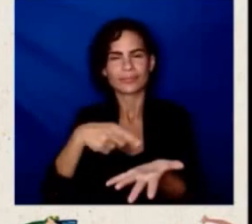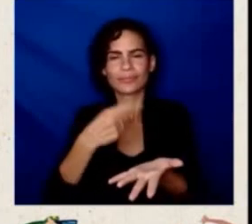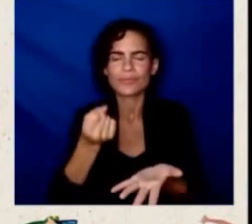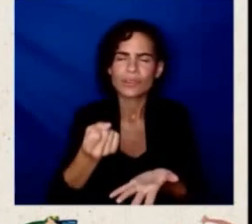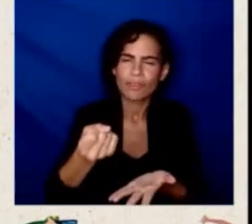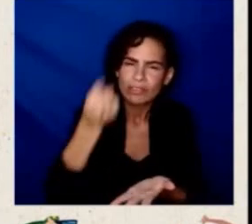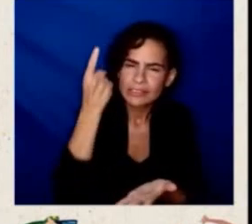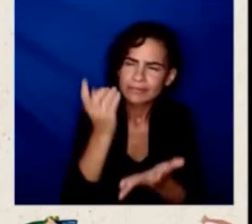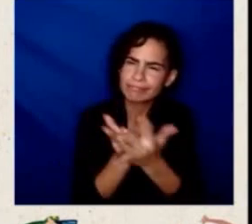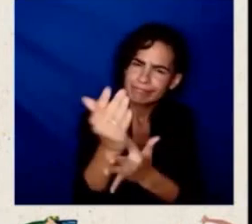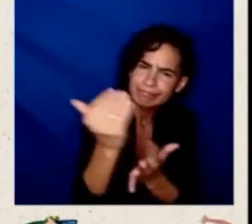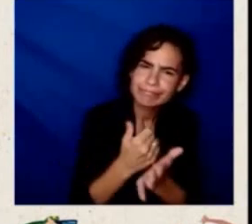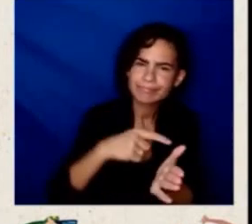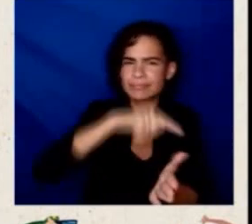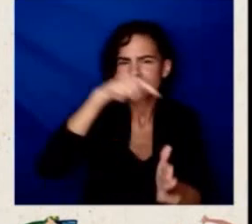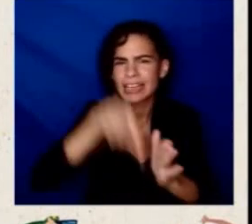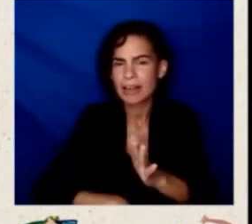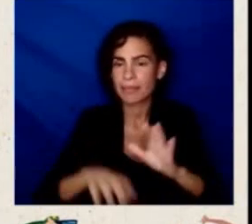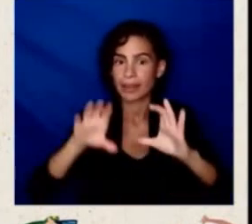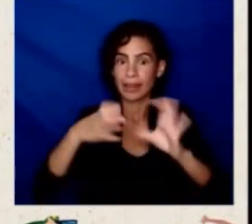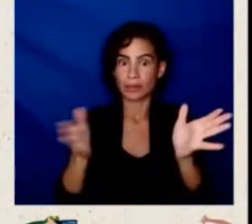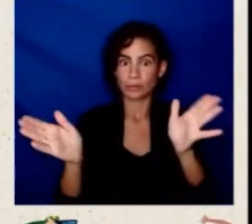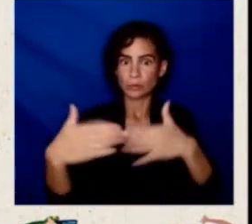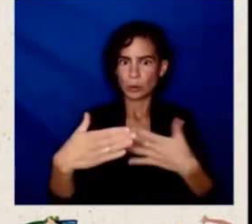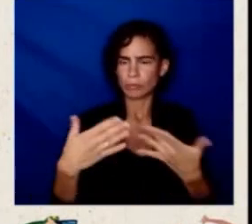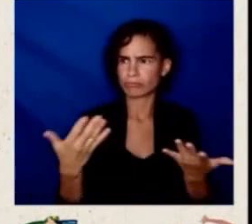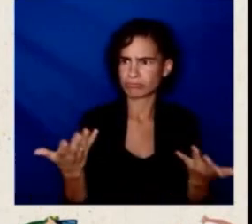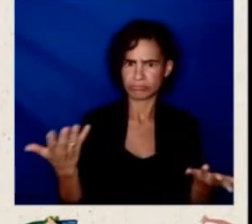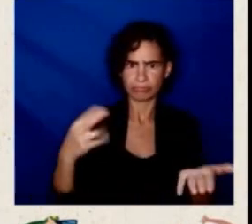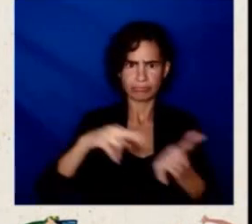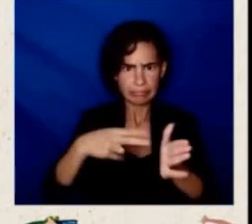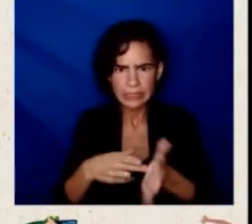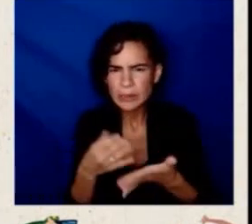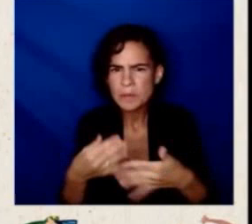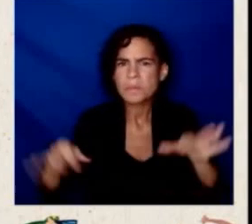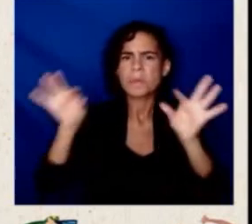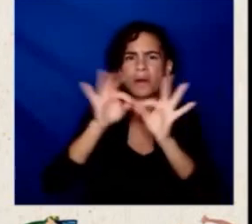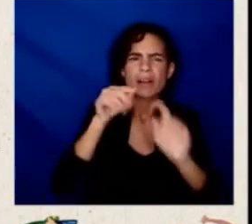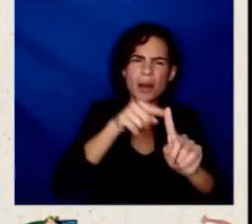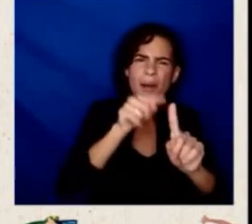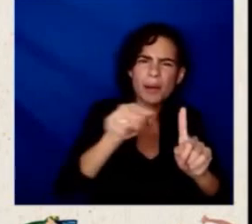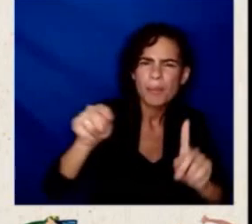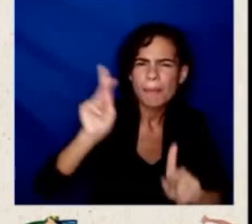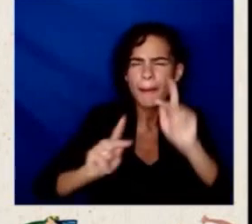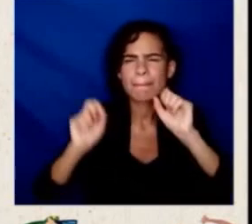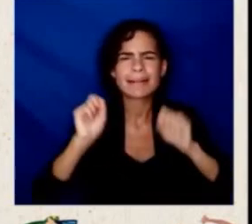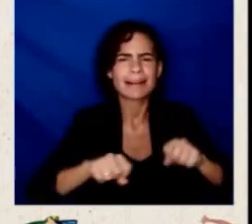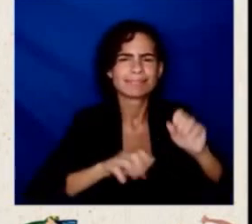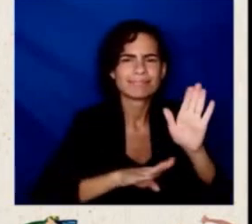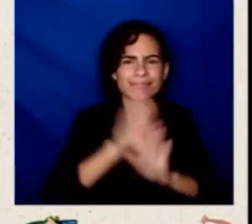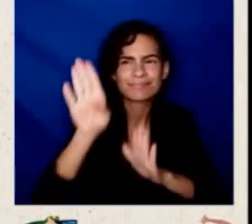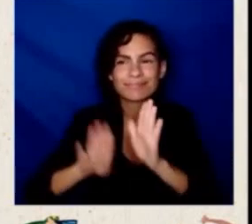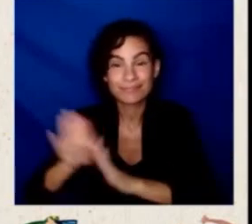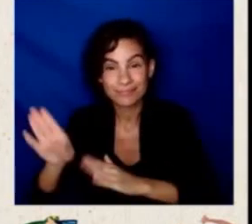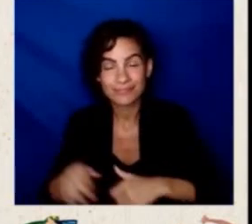classroom means to the future of every individual. And Secretary Guzman,